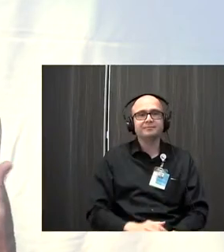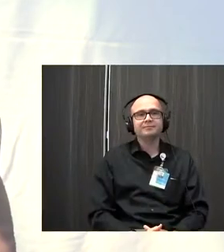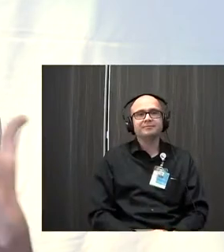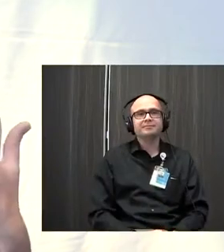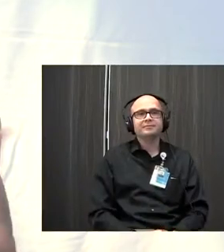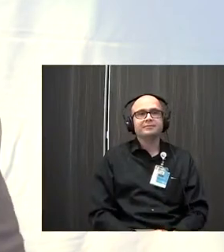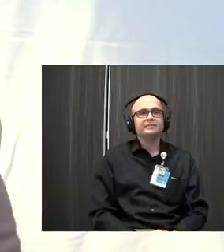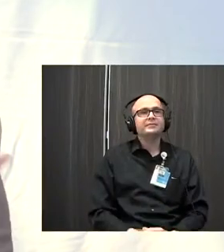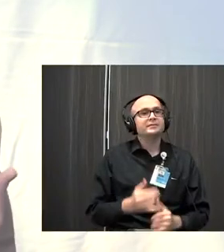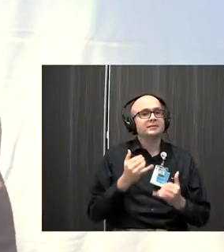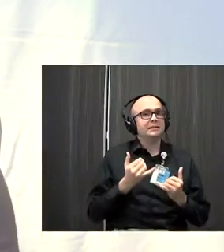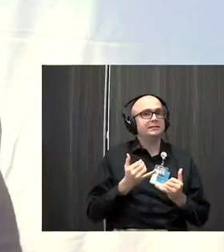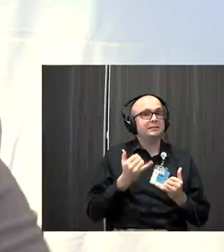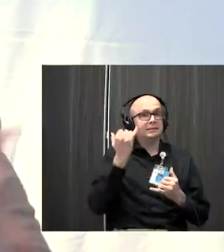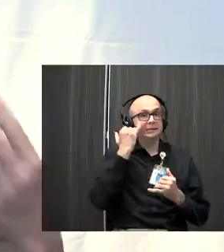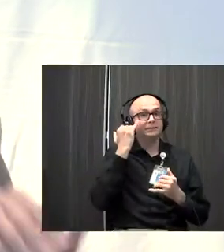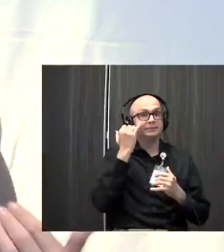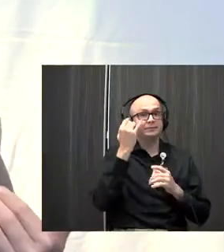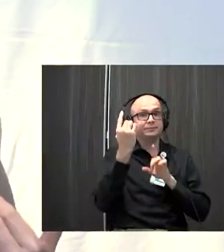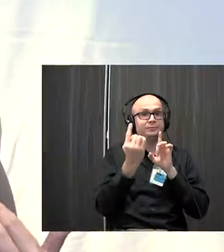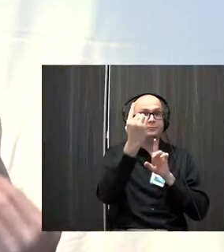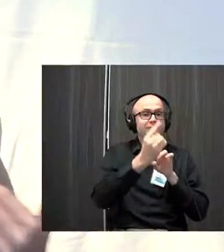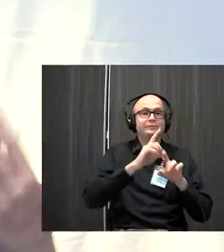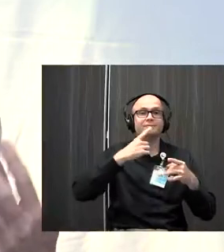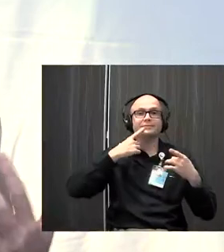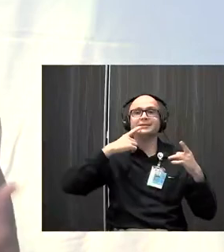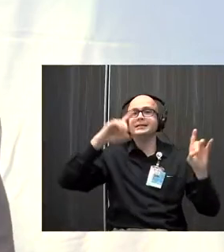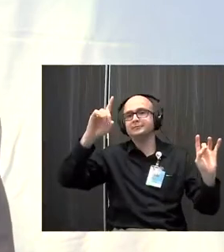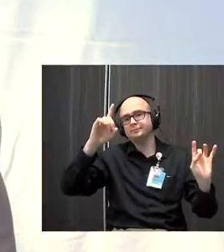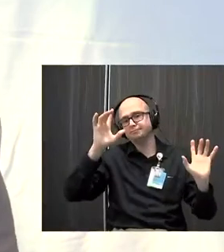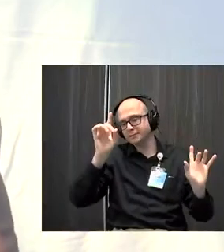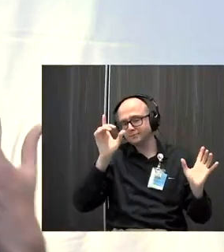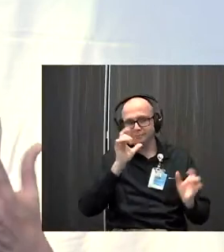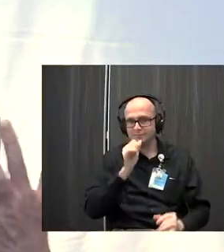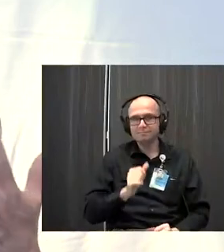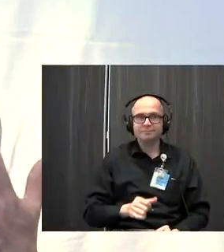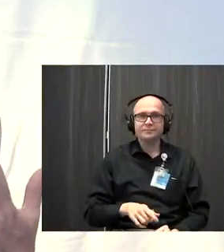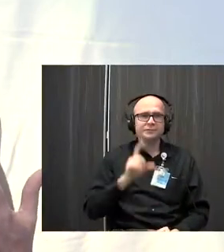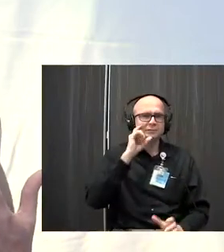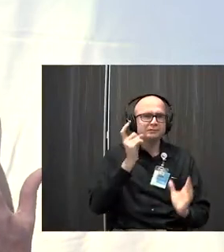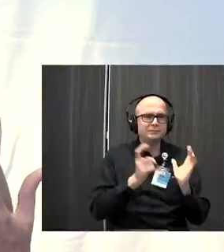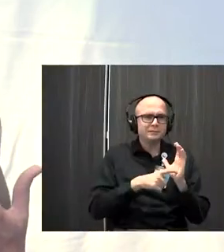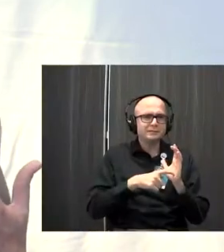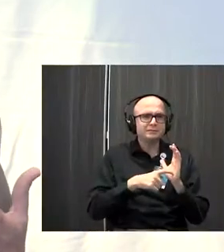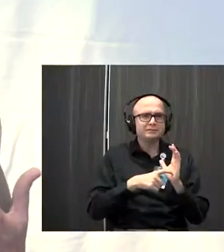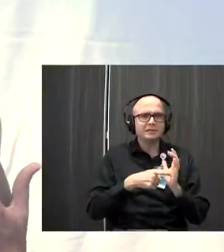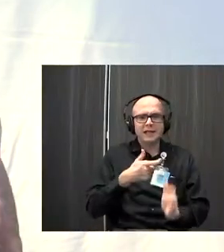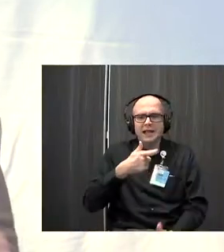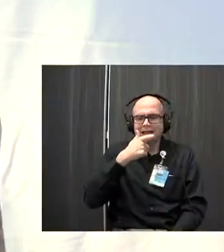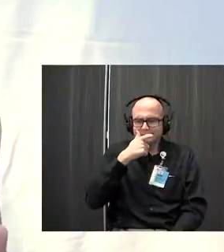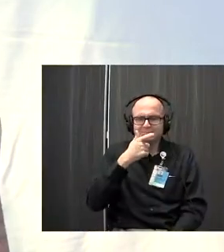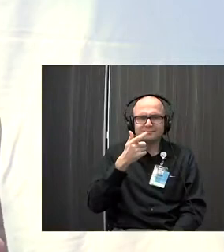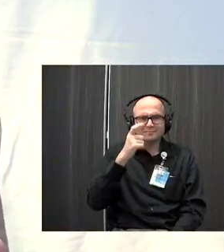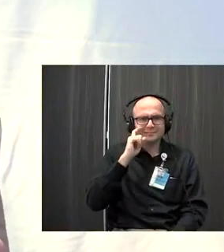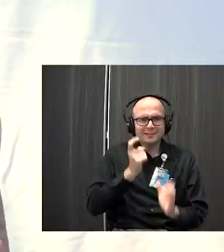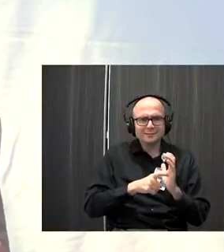All right. So now I'm going to ask you, and if we were in person, I'd have you shout this out to me, but we're not. So did anybody notice anything when they bit into the lemon,